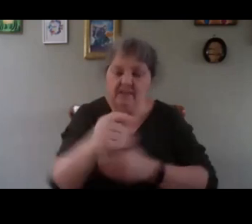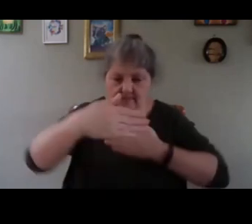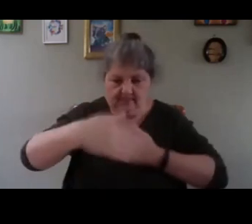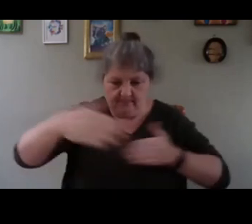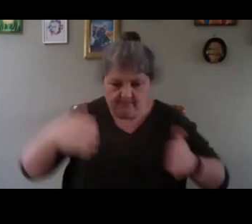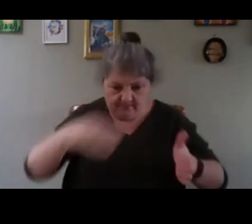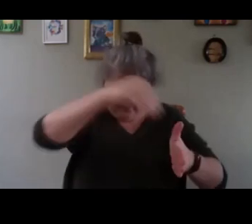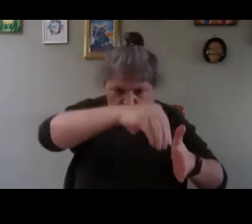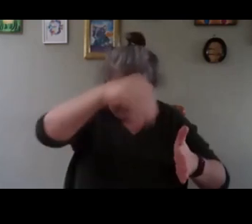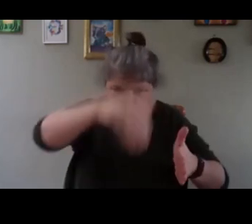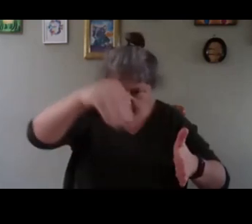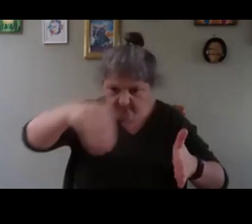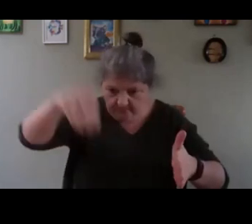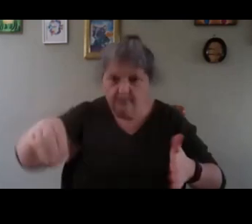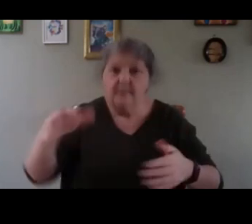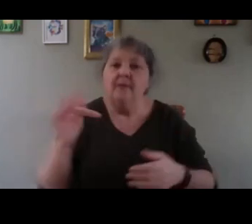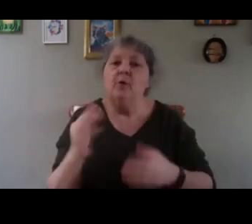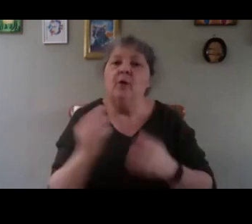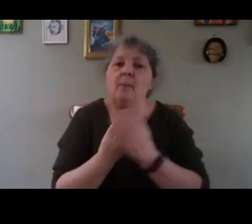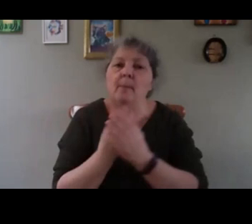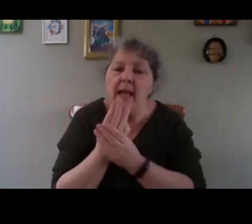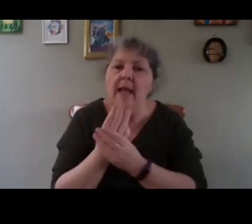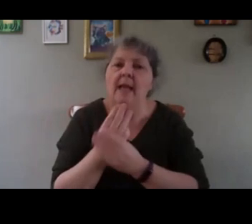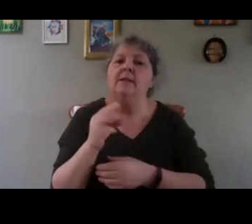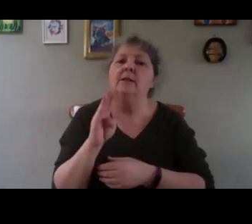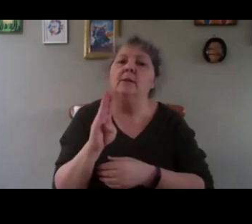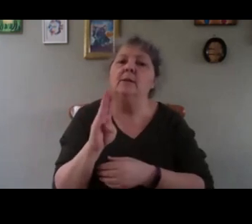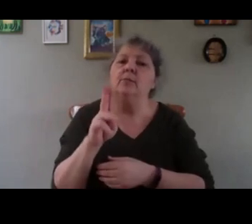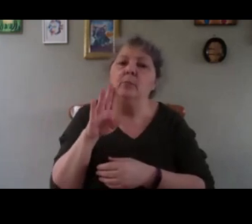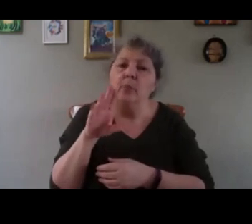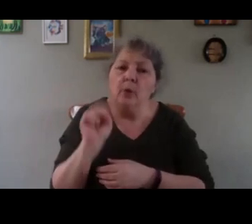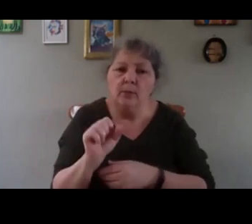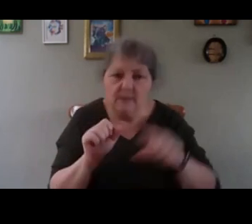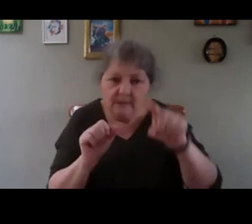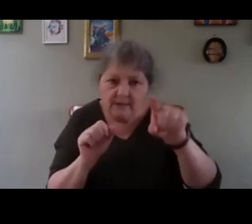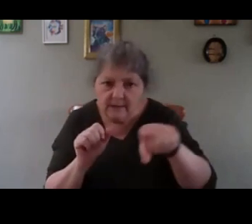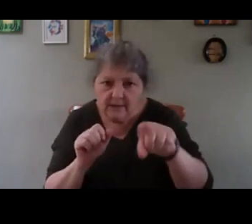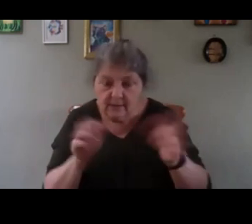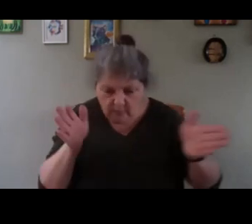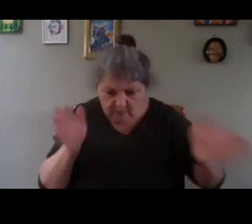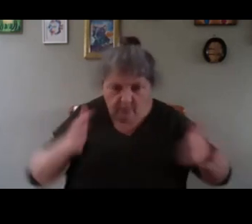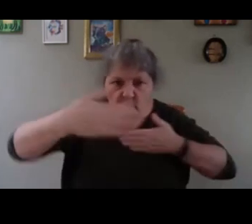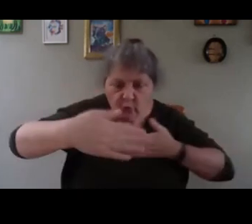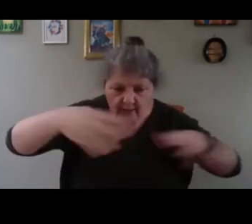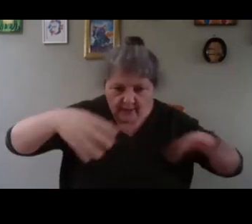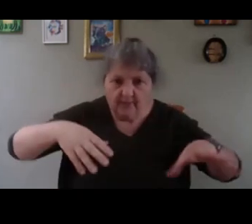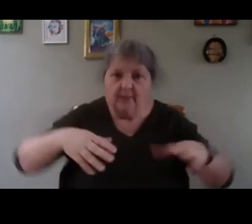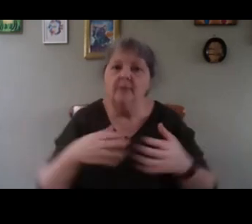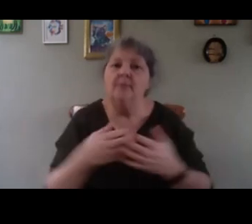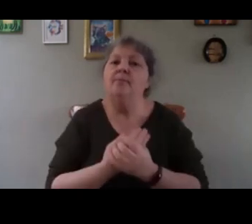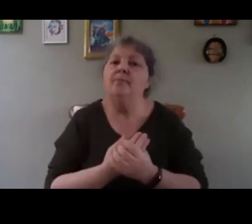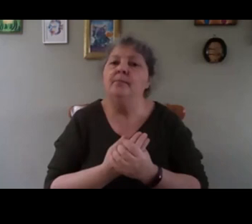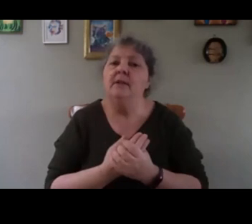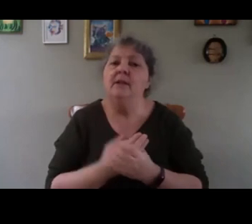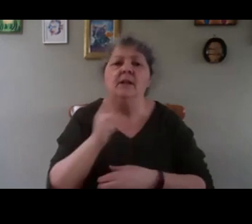If you have plugs, if you have trays like this, that I use a lot, or plugs, this is not the